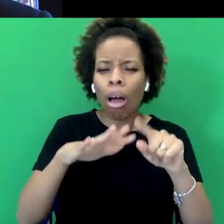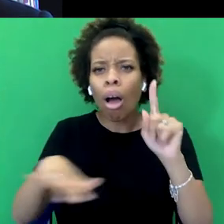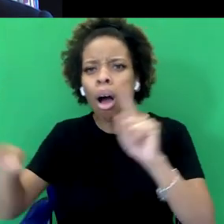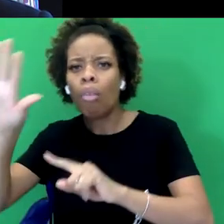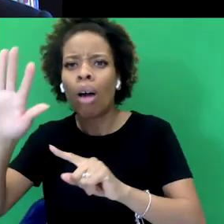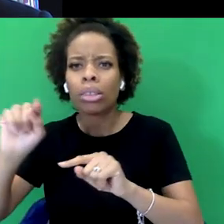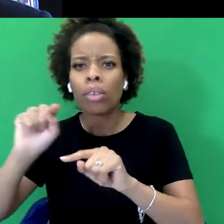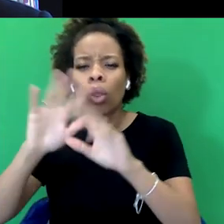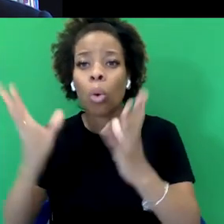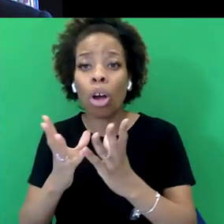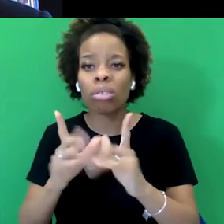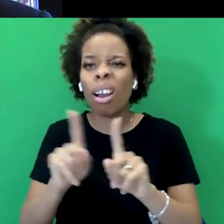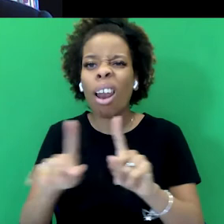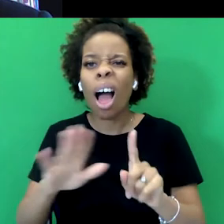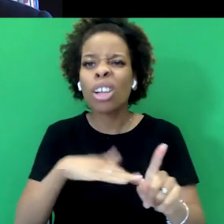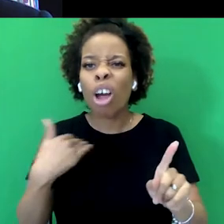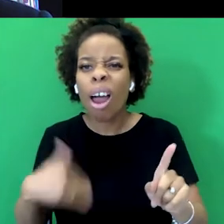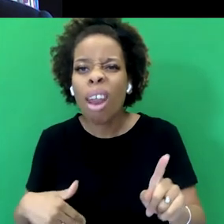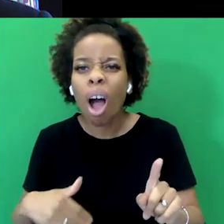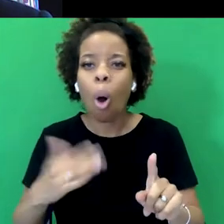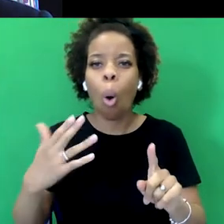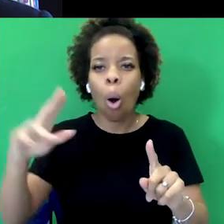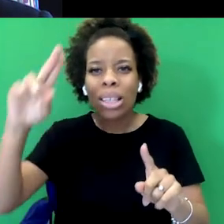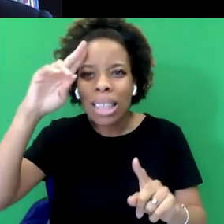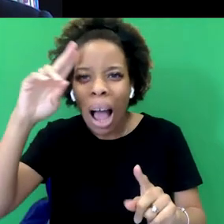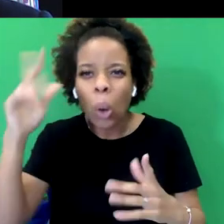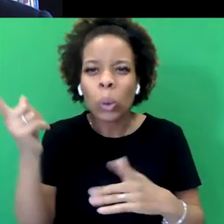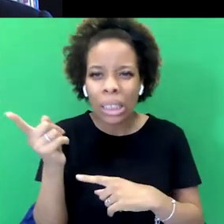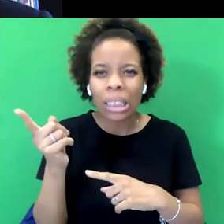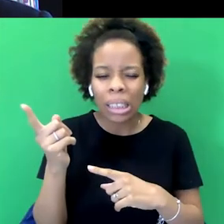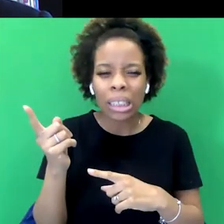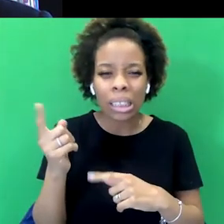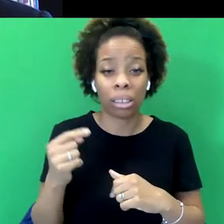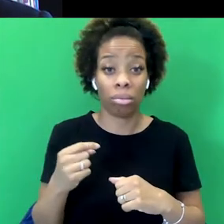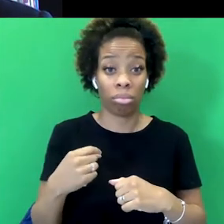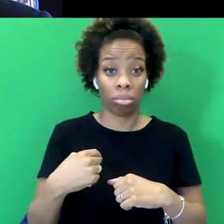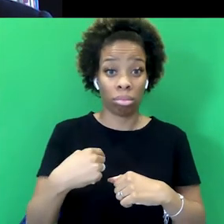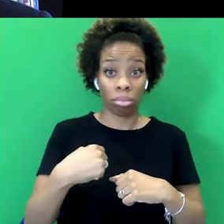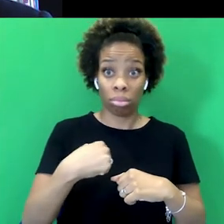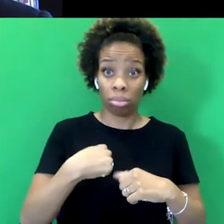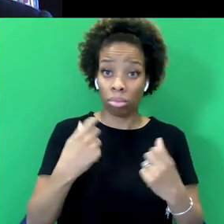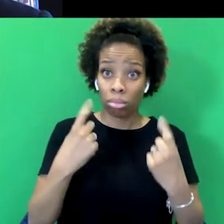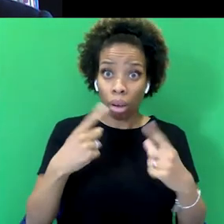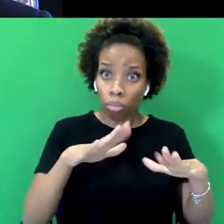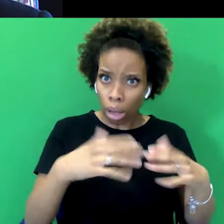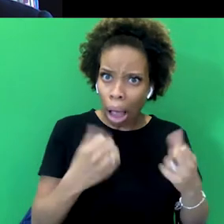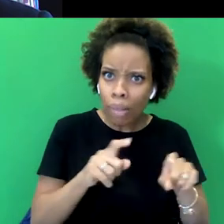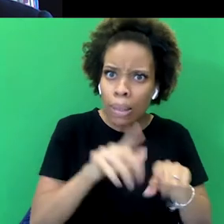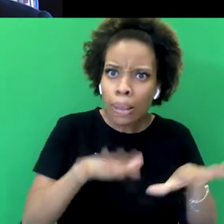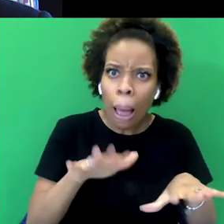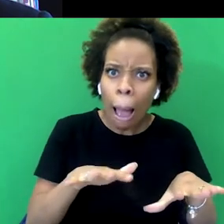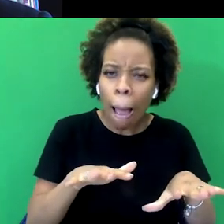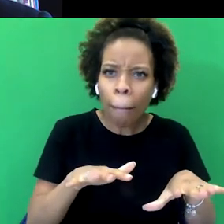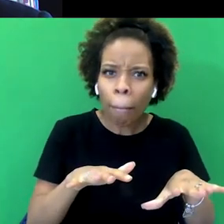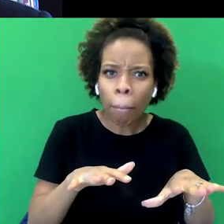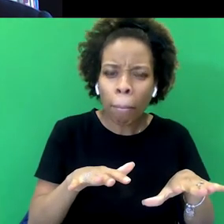China or in Saudi Arabia. But then you come to realise that we do it, or the British do it as well, but in ways